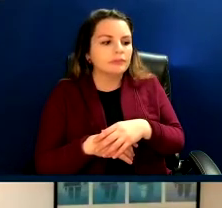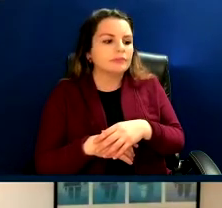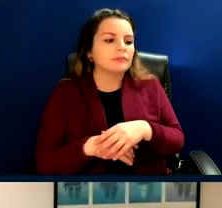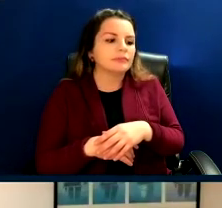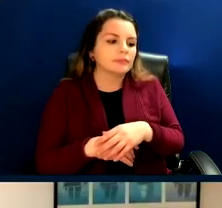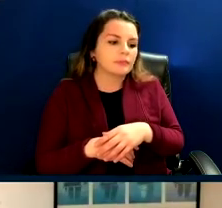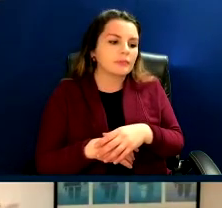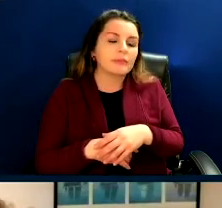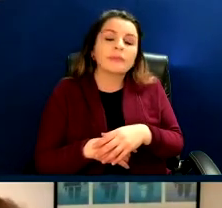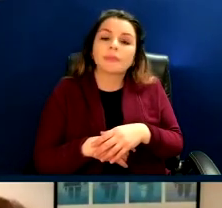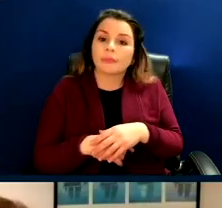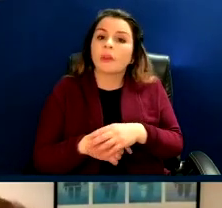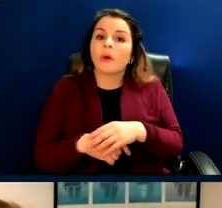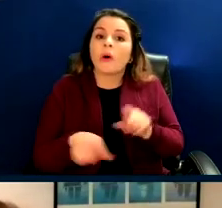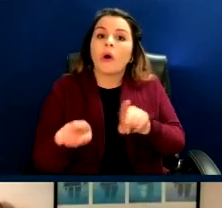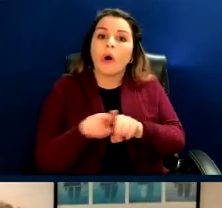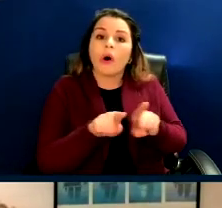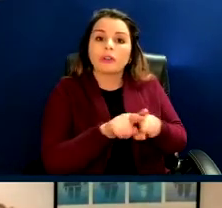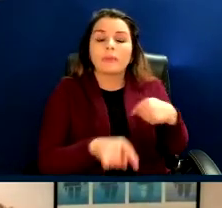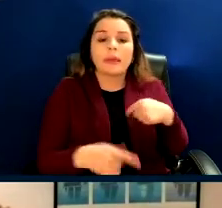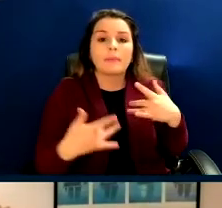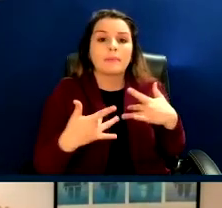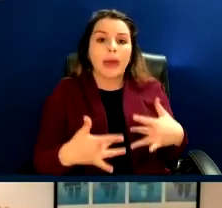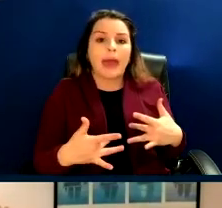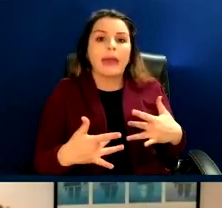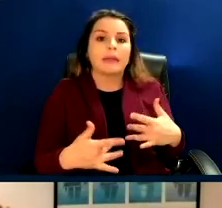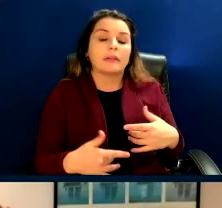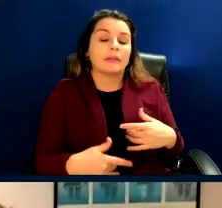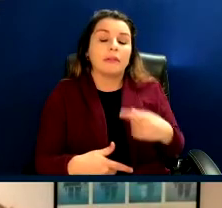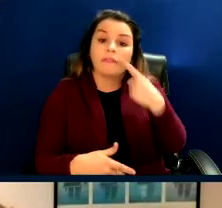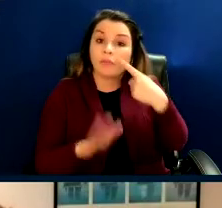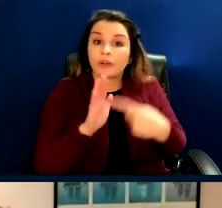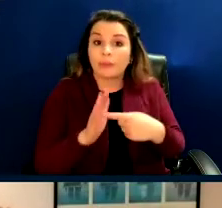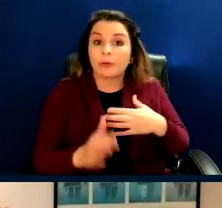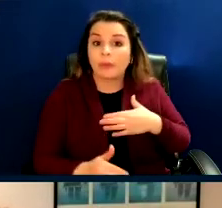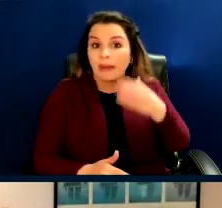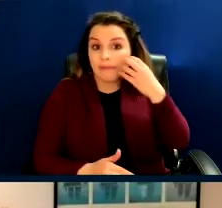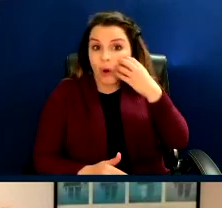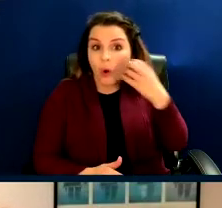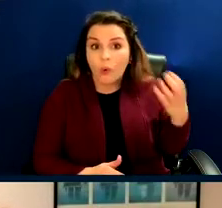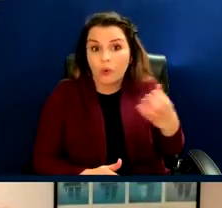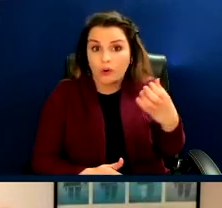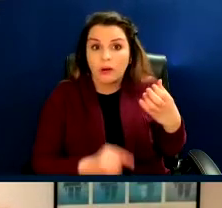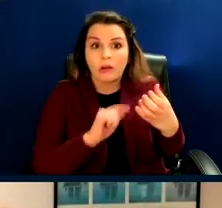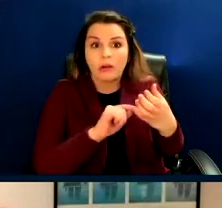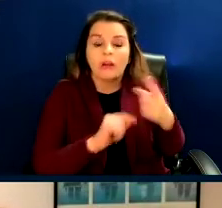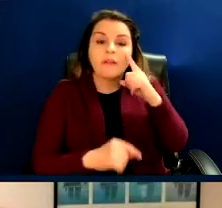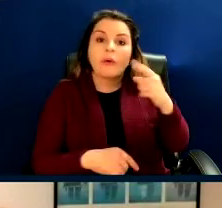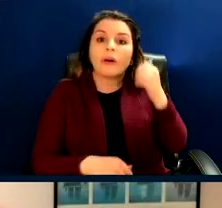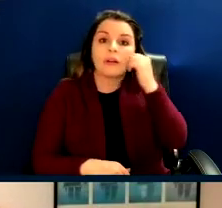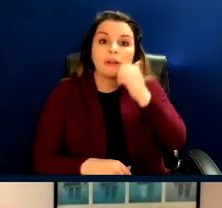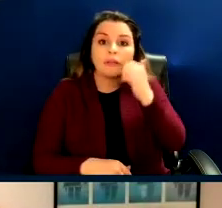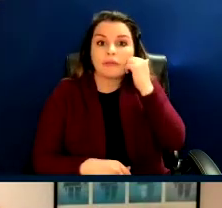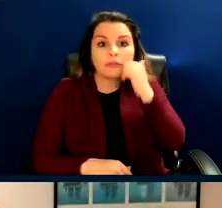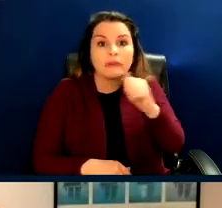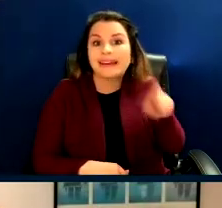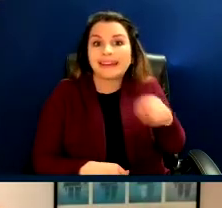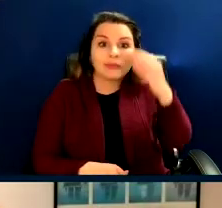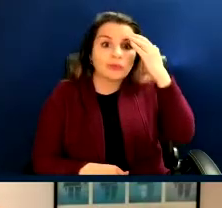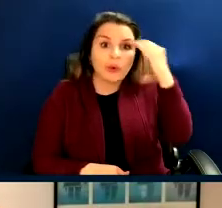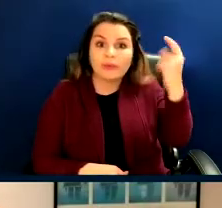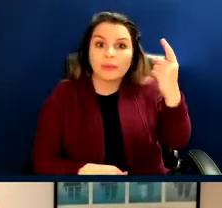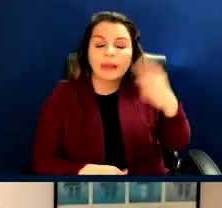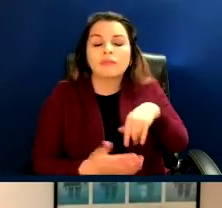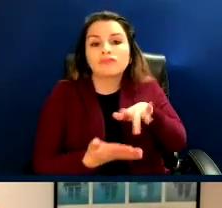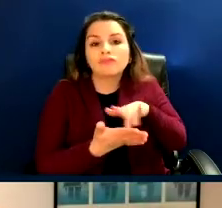I also will use like on my phone as just a matter of like everyday needing to know things